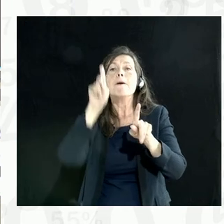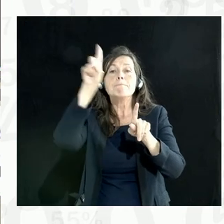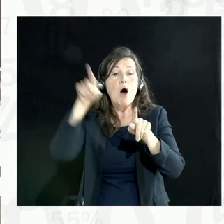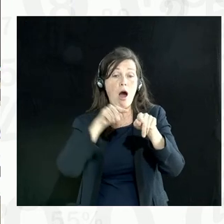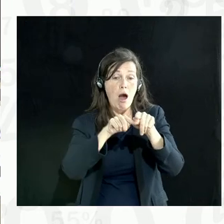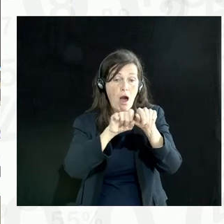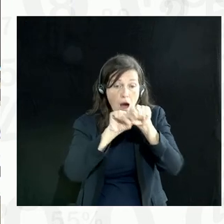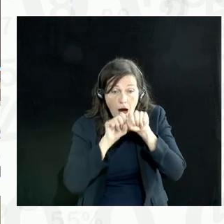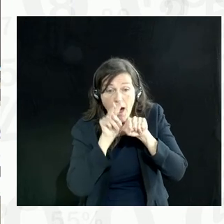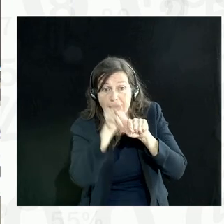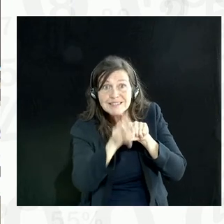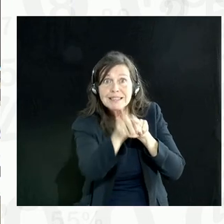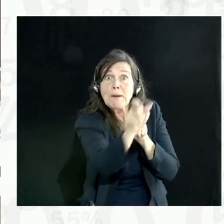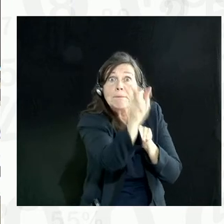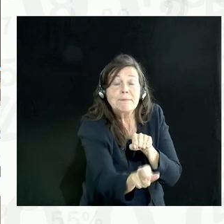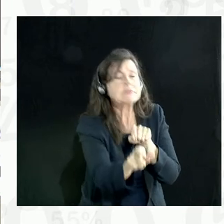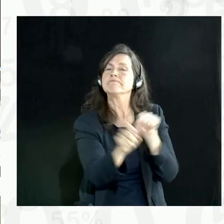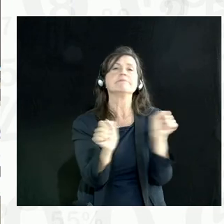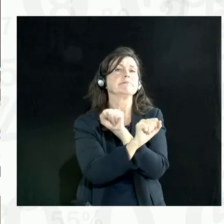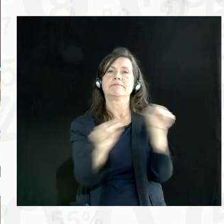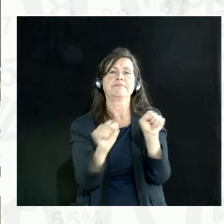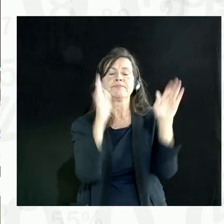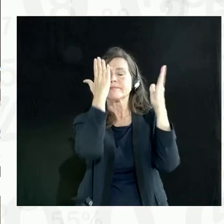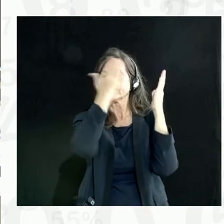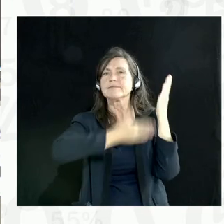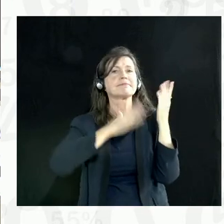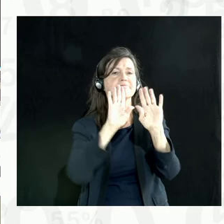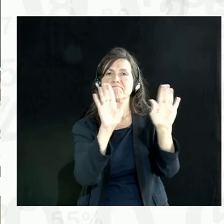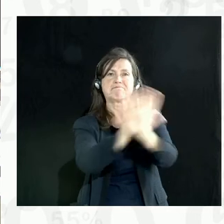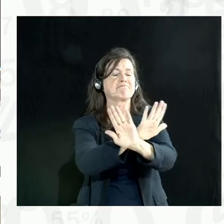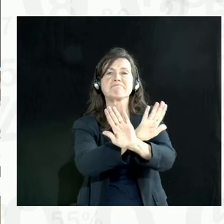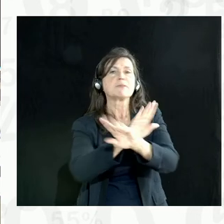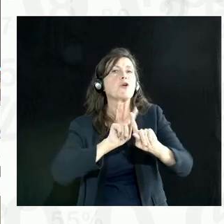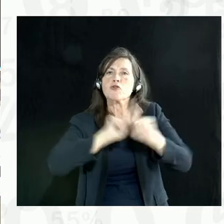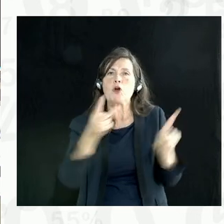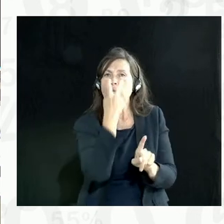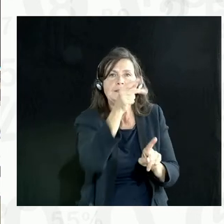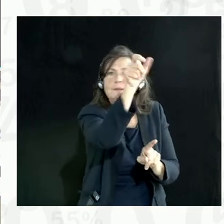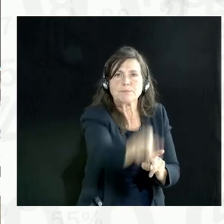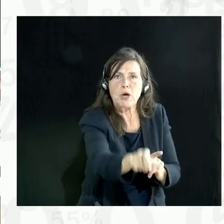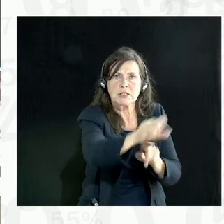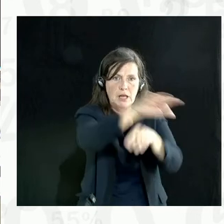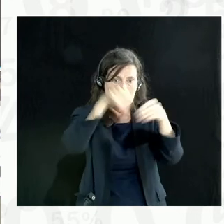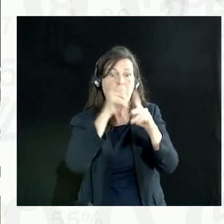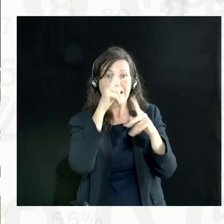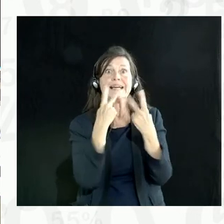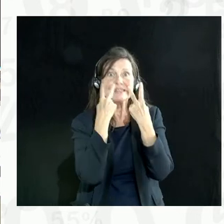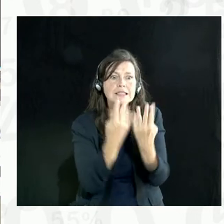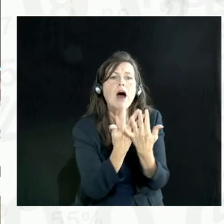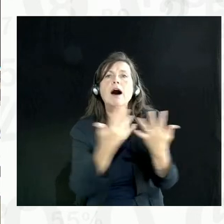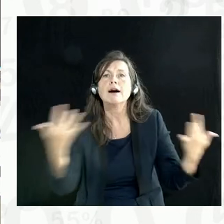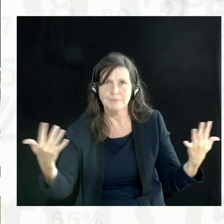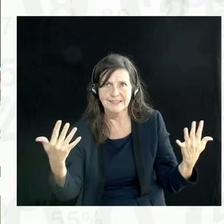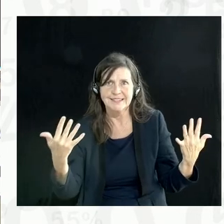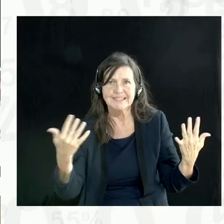So I do think that there is much to learn from India in these use cases. In regards to your question